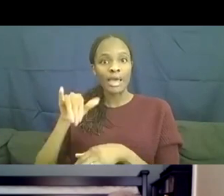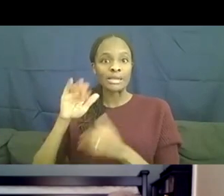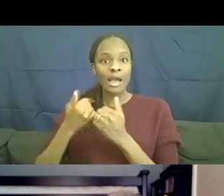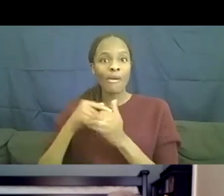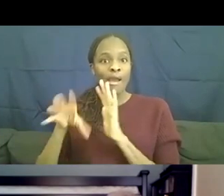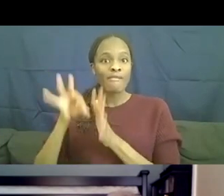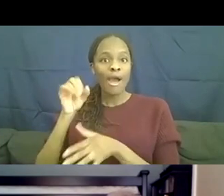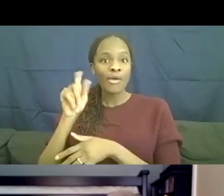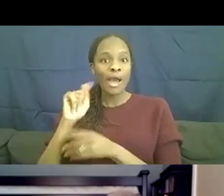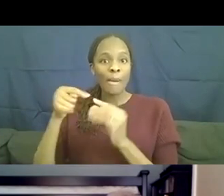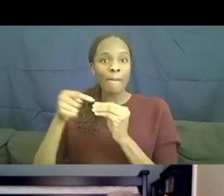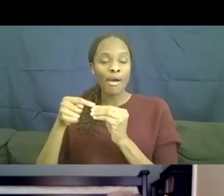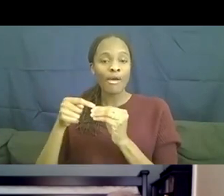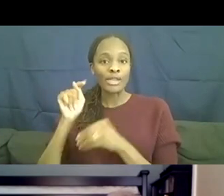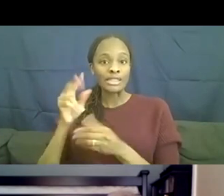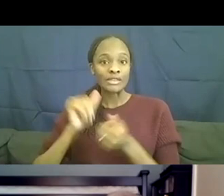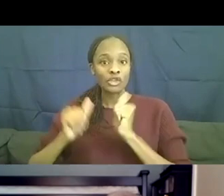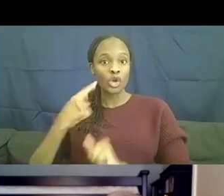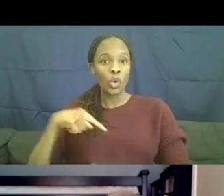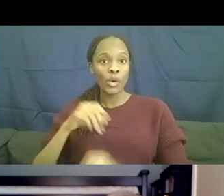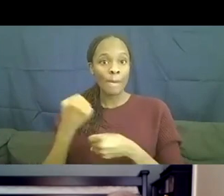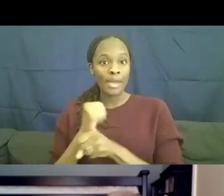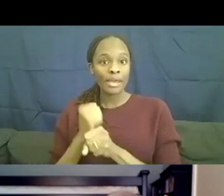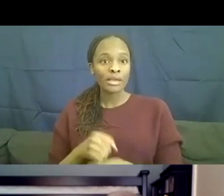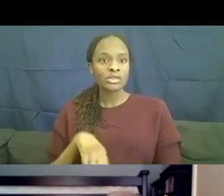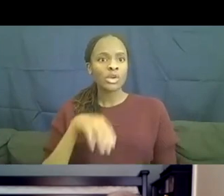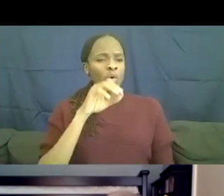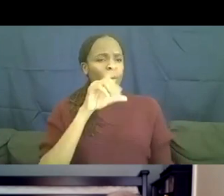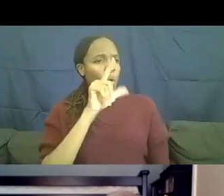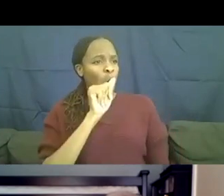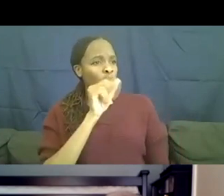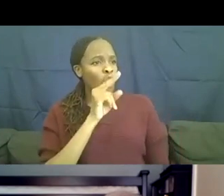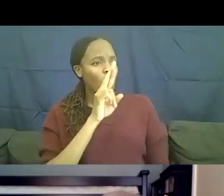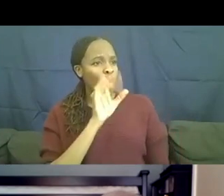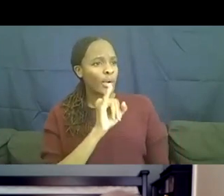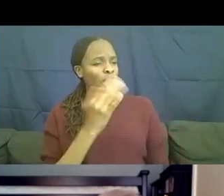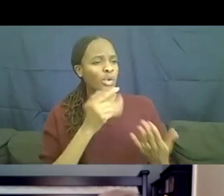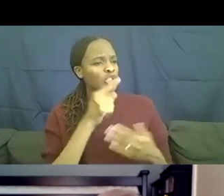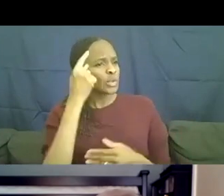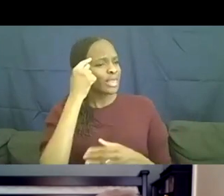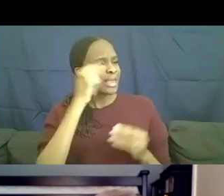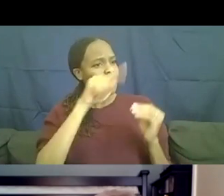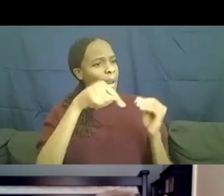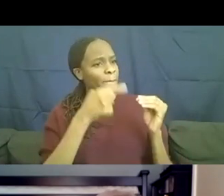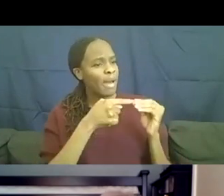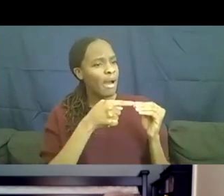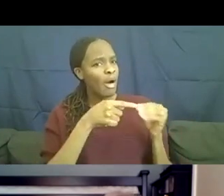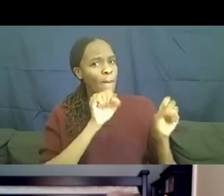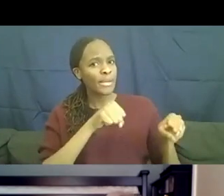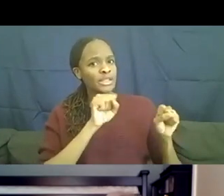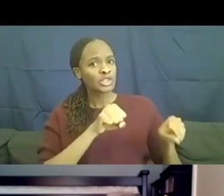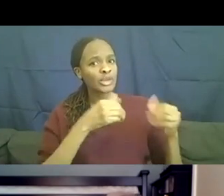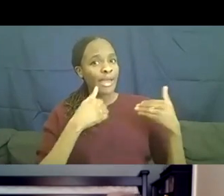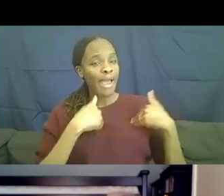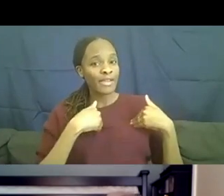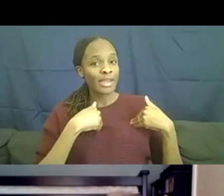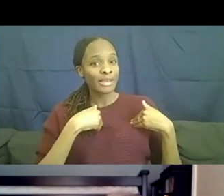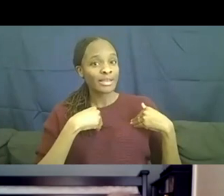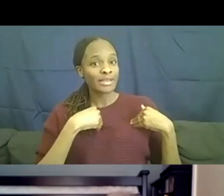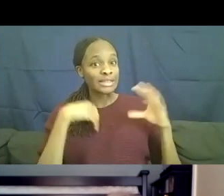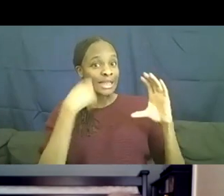I see. And, um, Lori, what did you think, um, about potentially having cameras